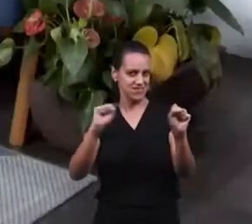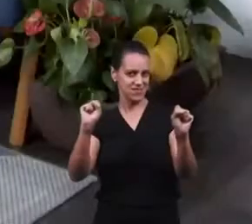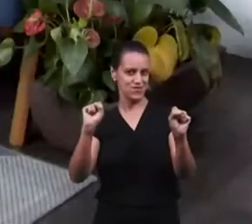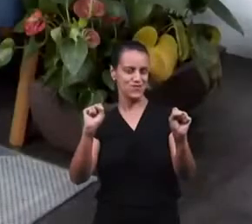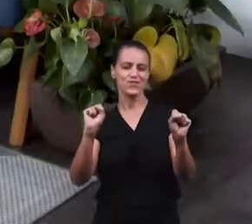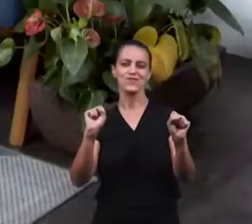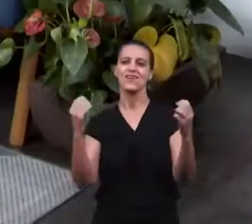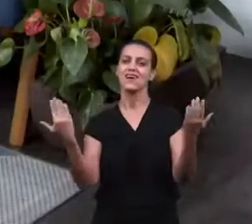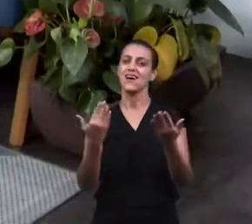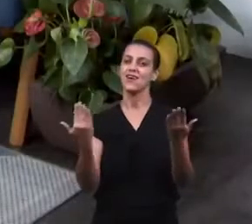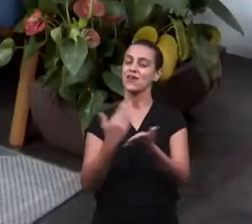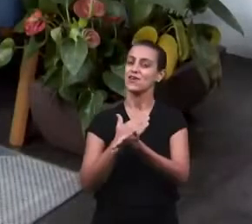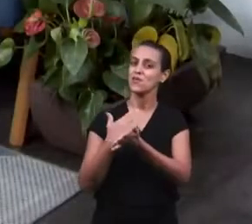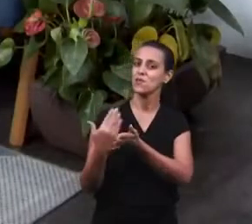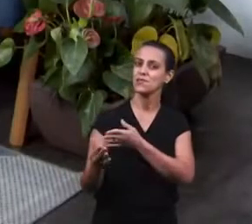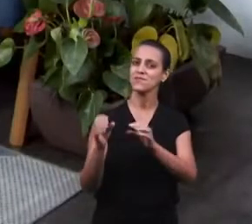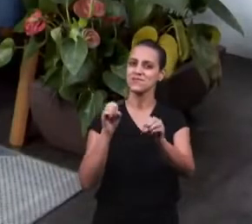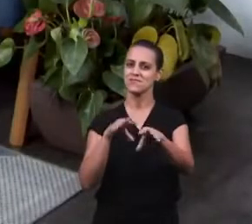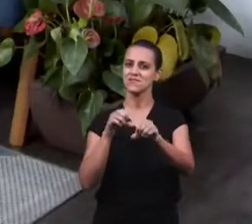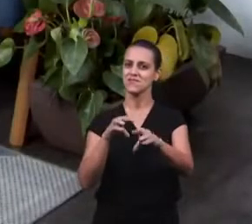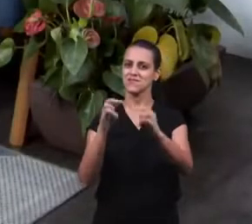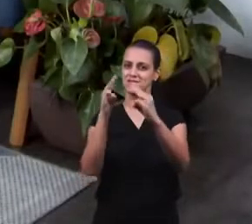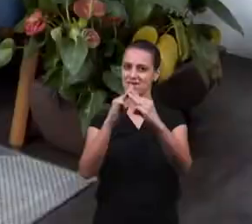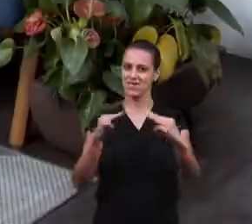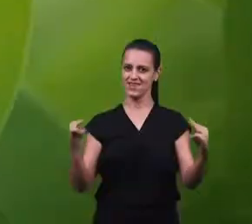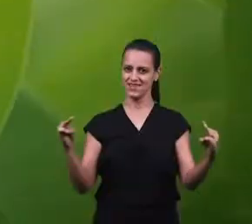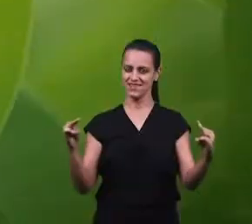And now you'll watch the lessons from the money.